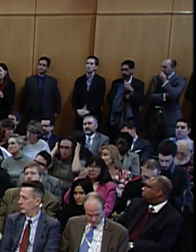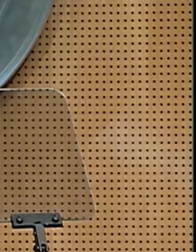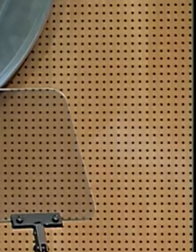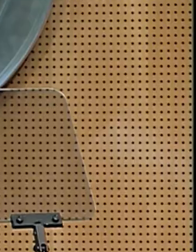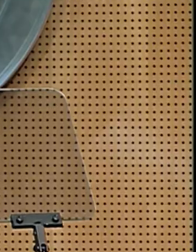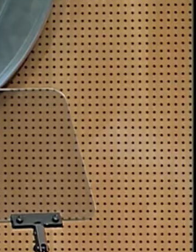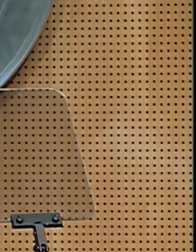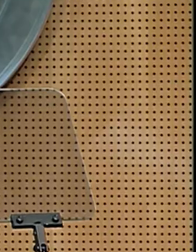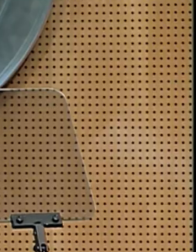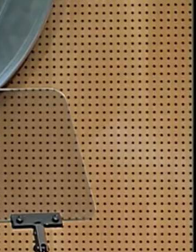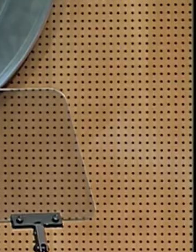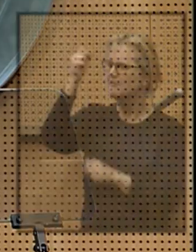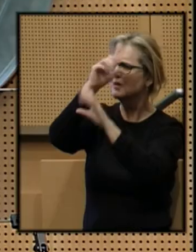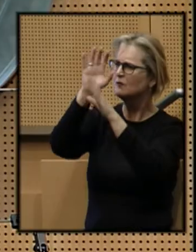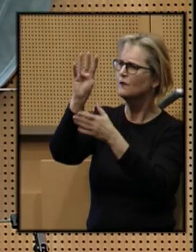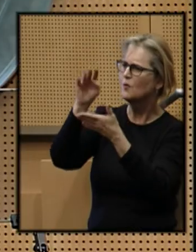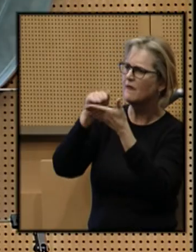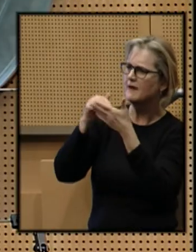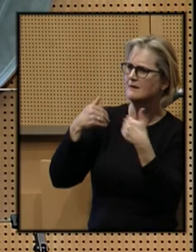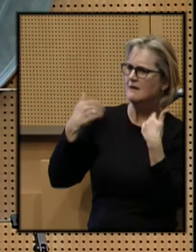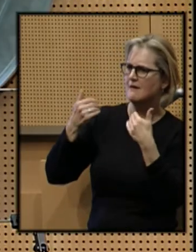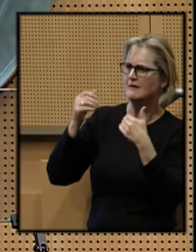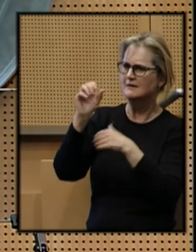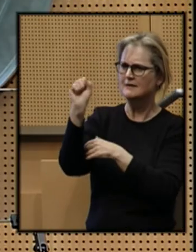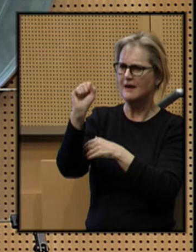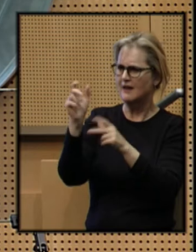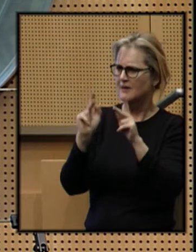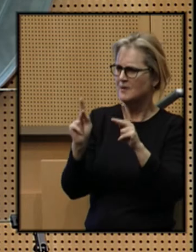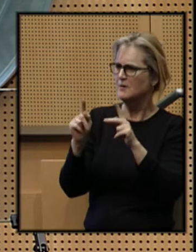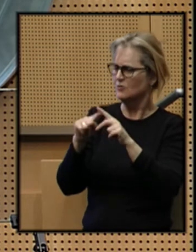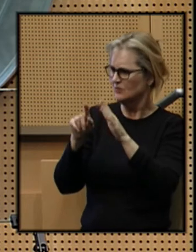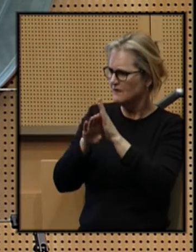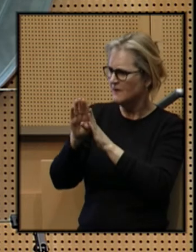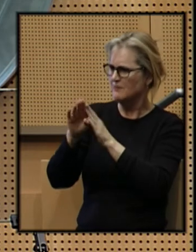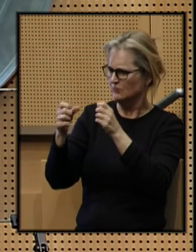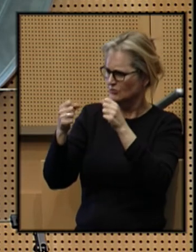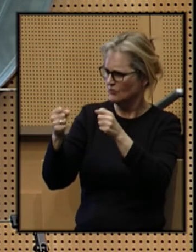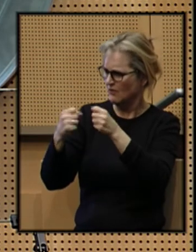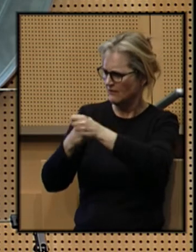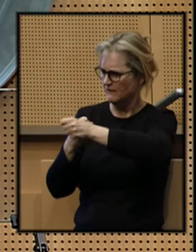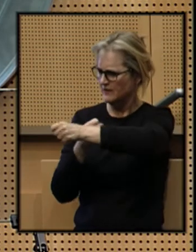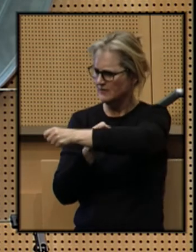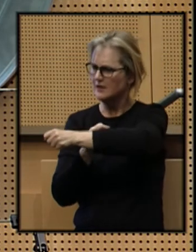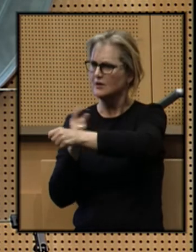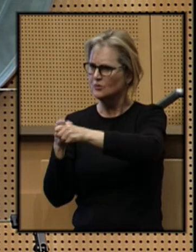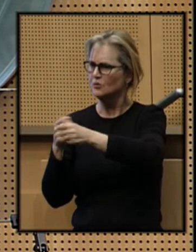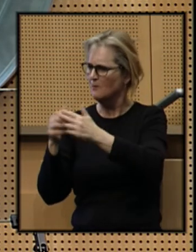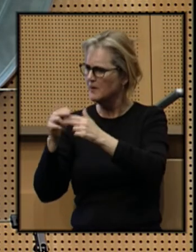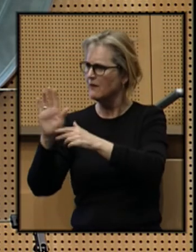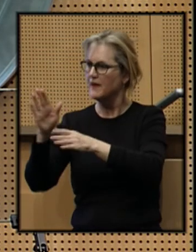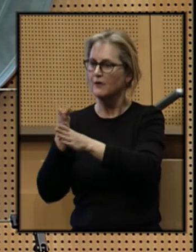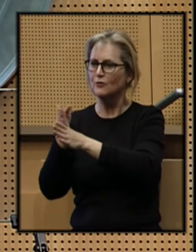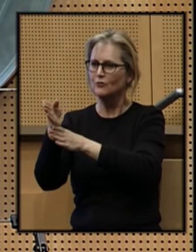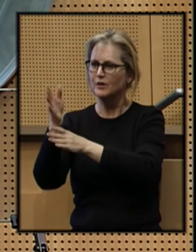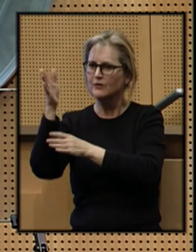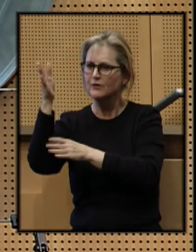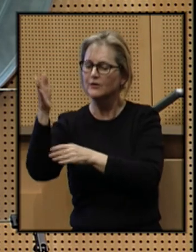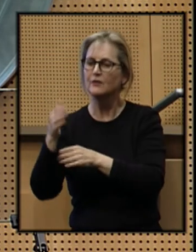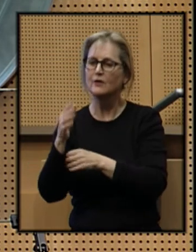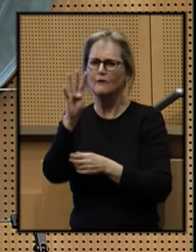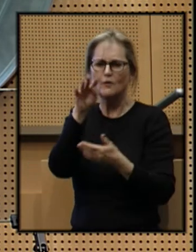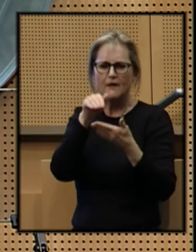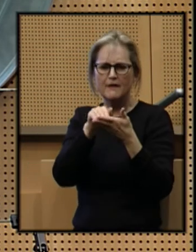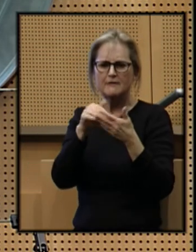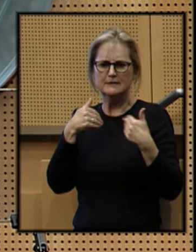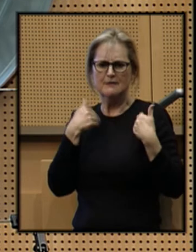Imagine 4,000 young Seattleites to develop a strong foundation on which to build their careers. 4